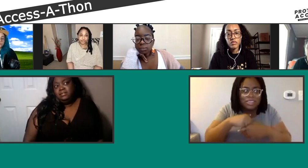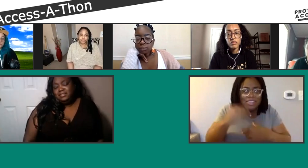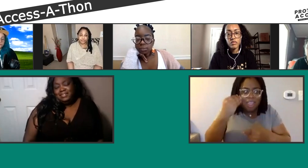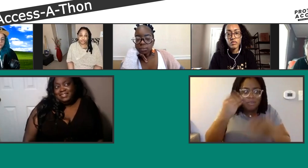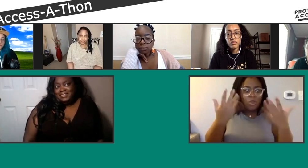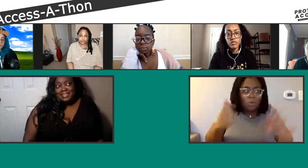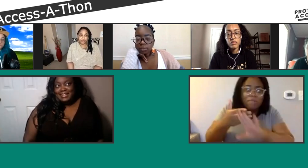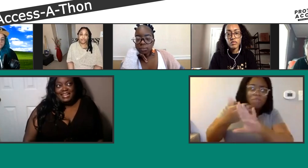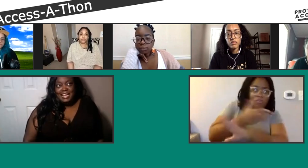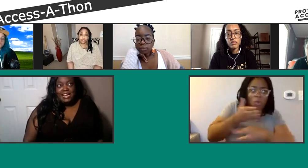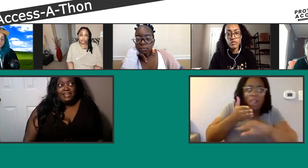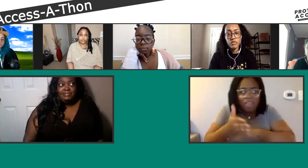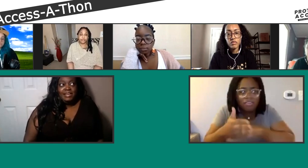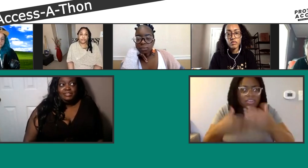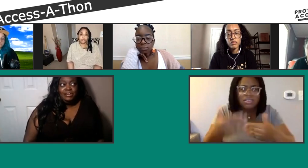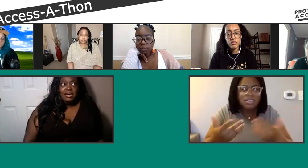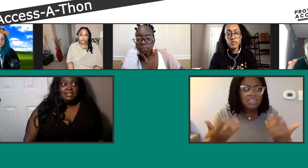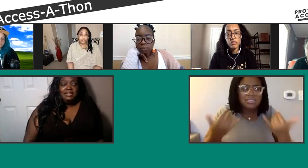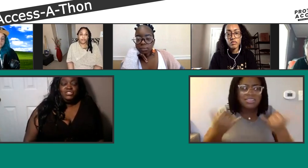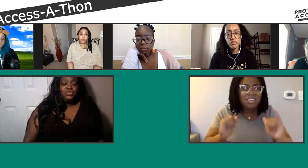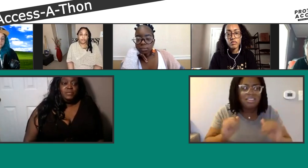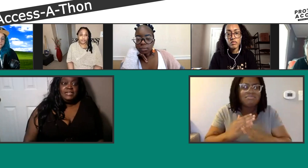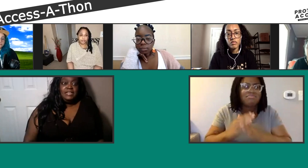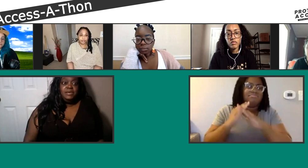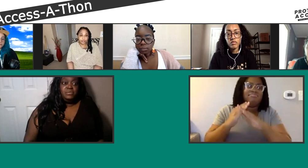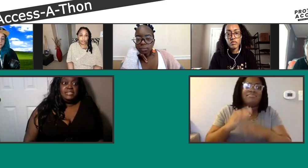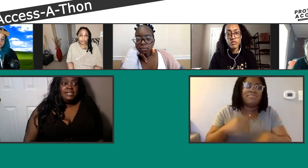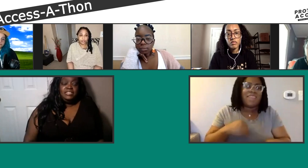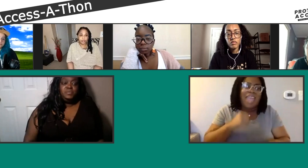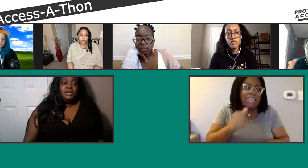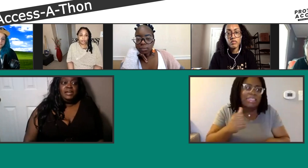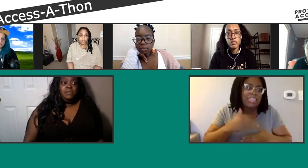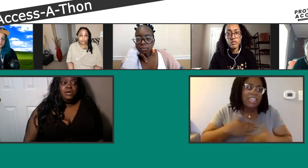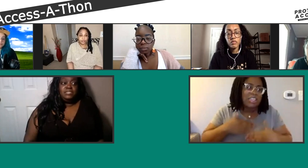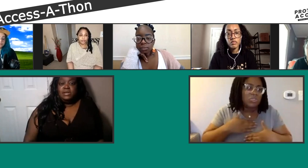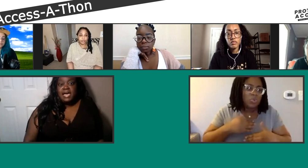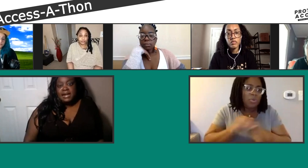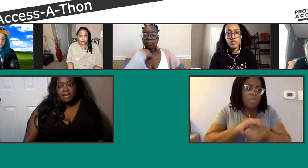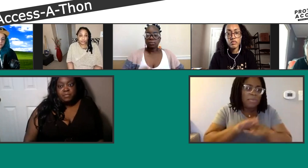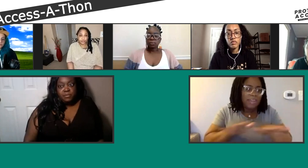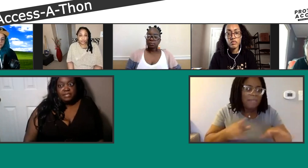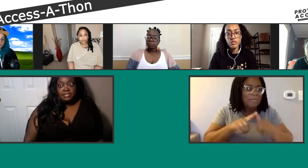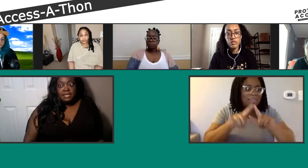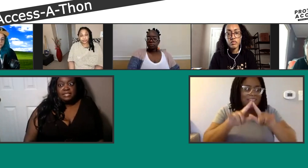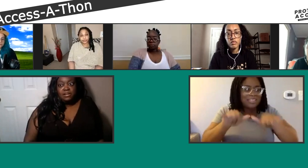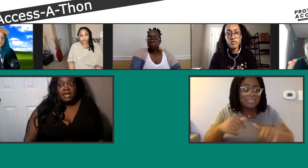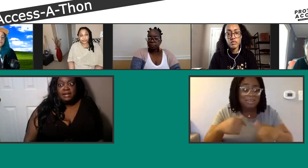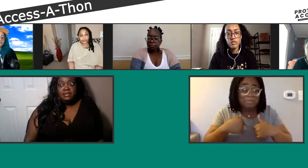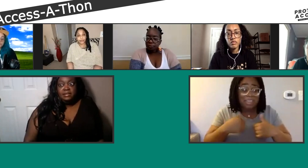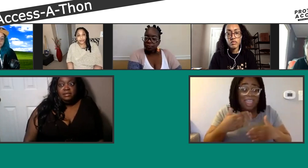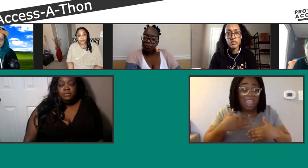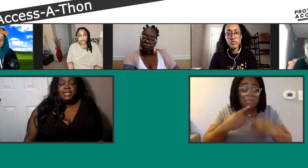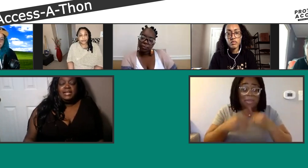I am, I don't know, I didn't enjoy the pandemic. It was hellish, but I'm also not happy about the things that are not